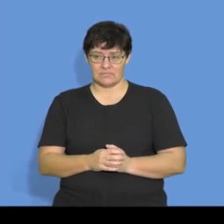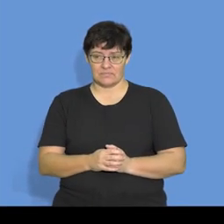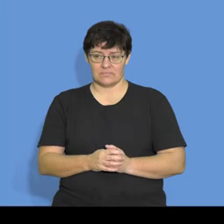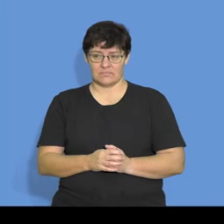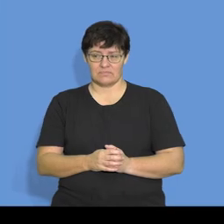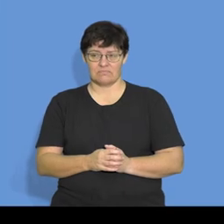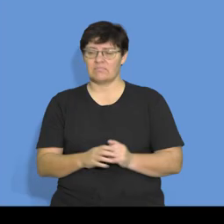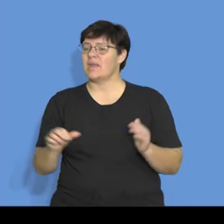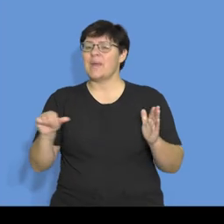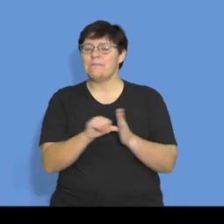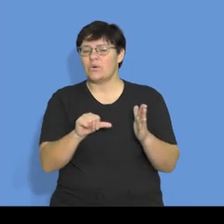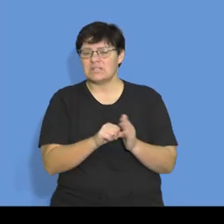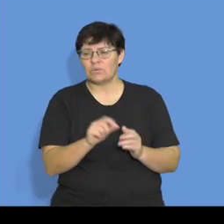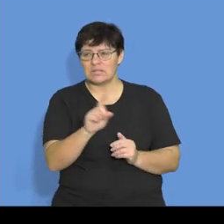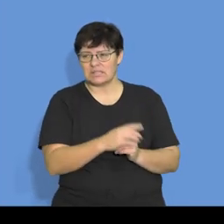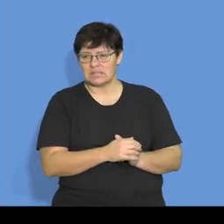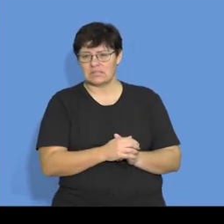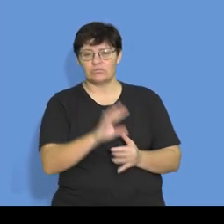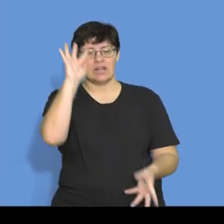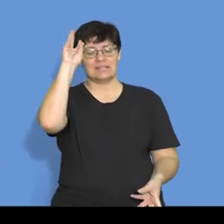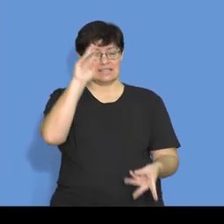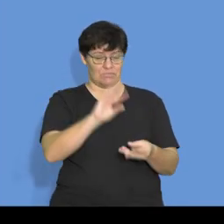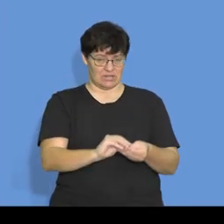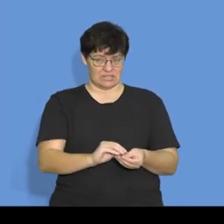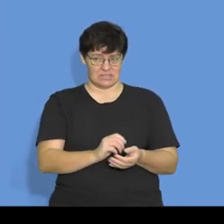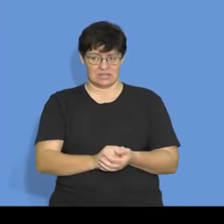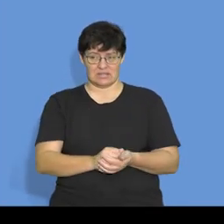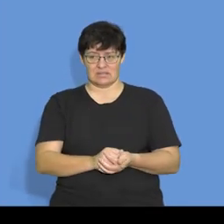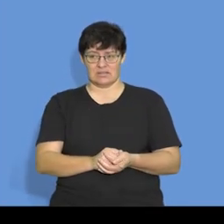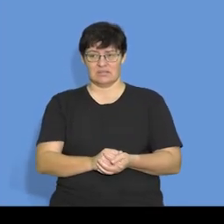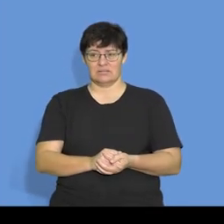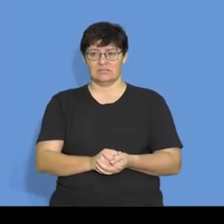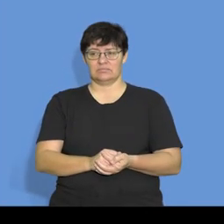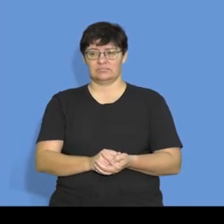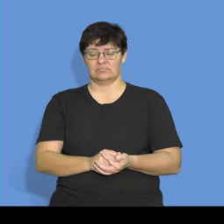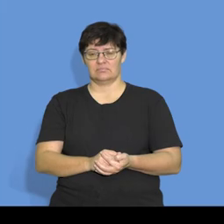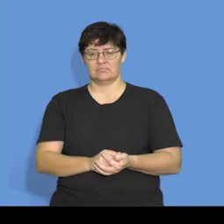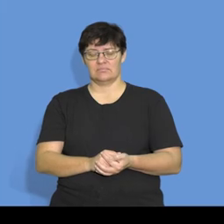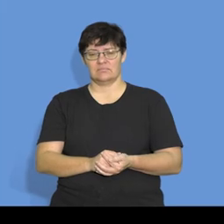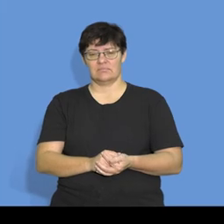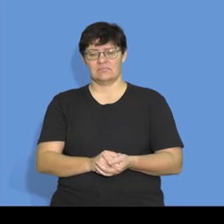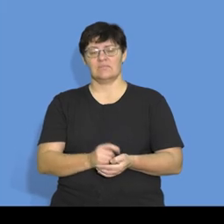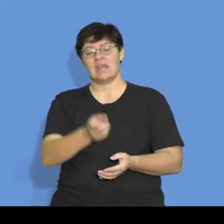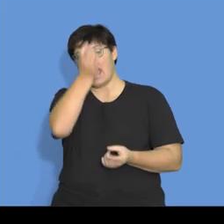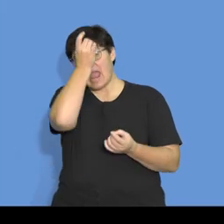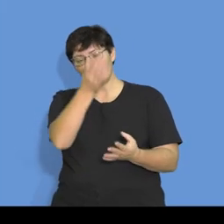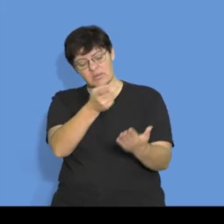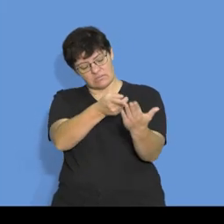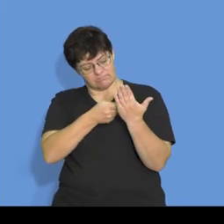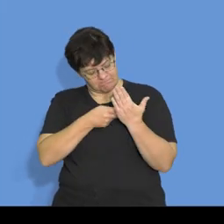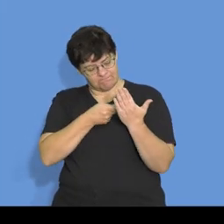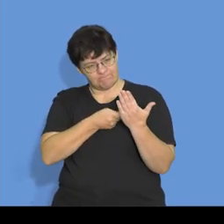is important just to summarise the figures that we worked out, look at the information that you have here,